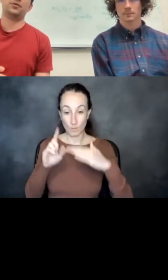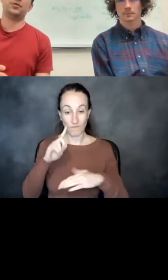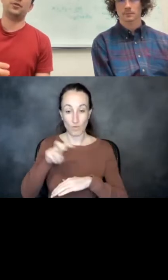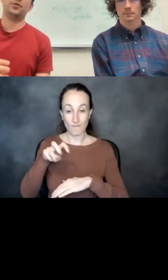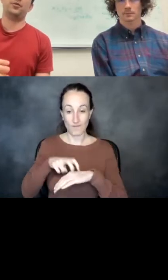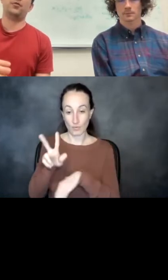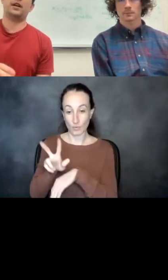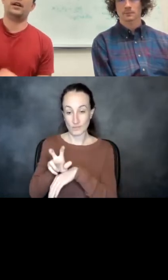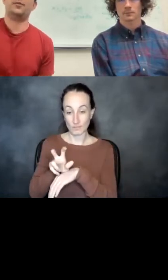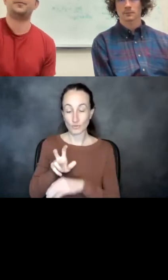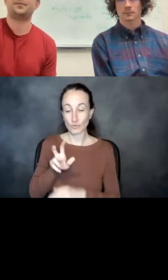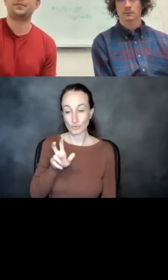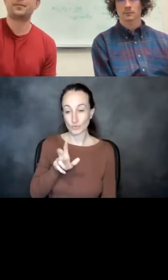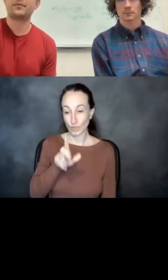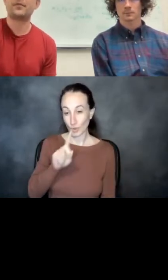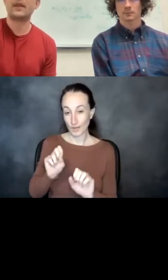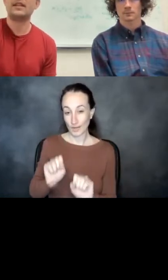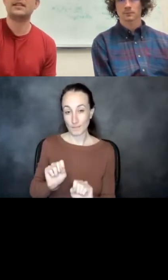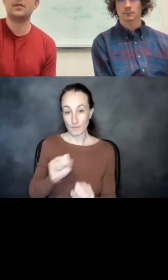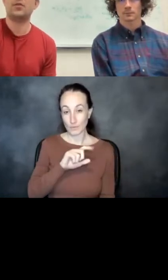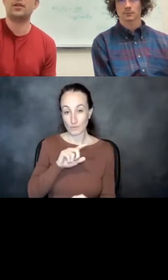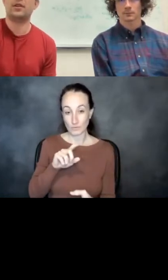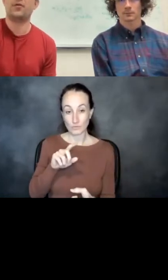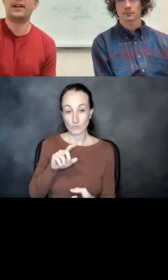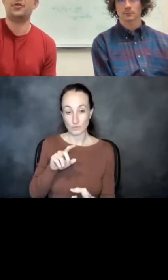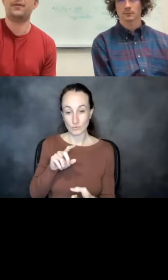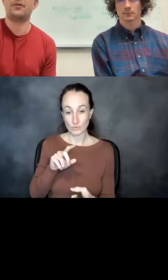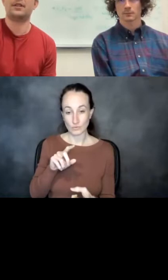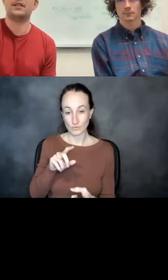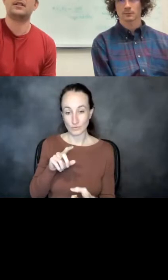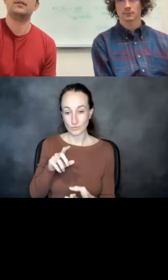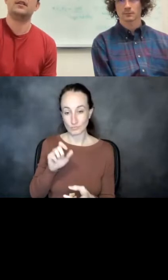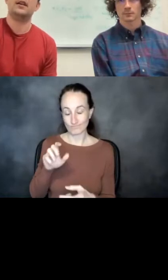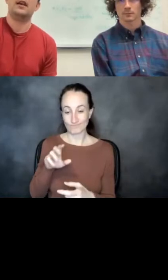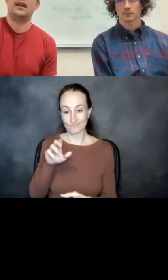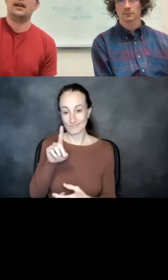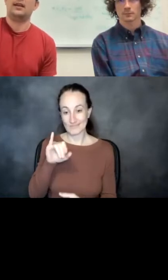able to disable a range of viruses.